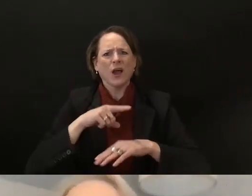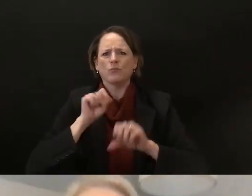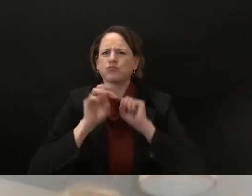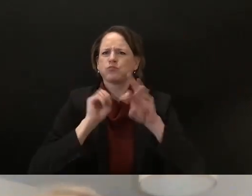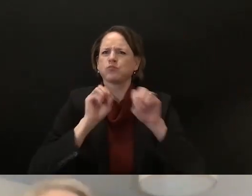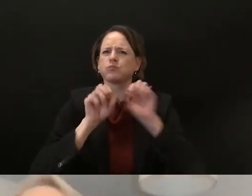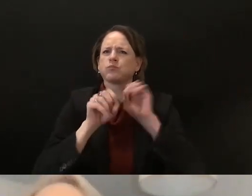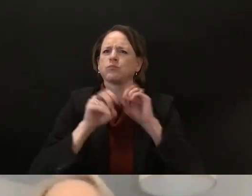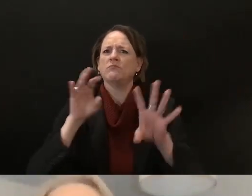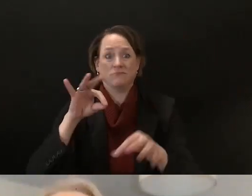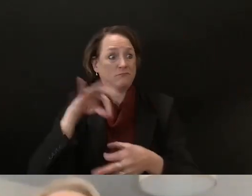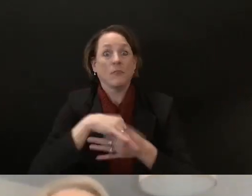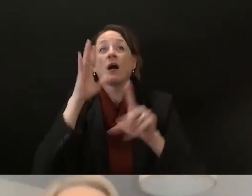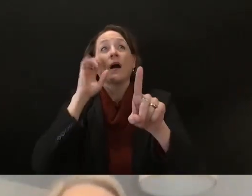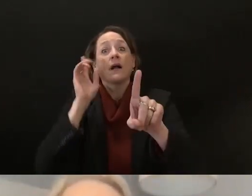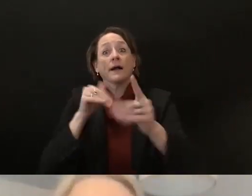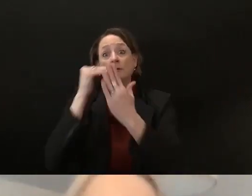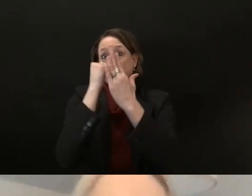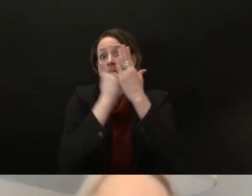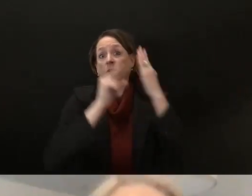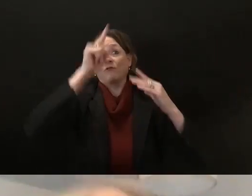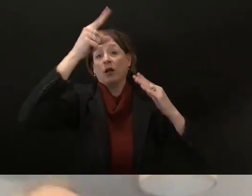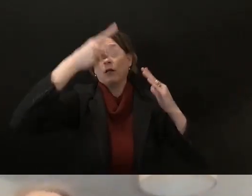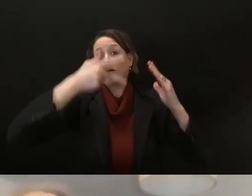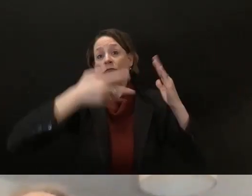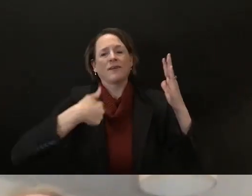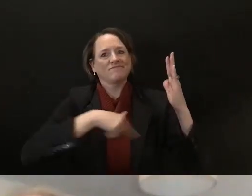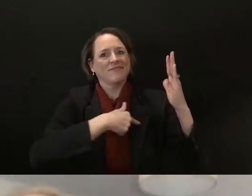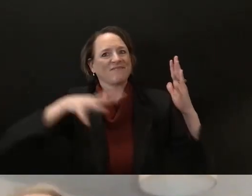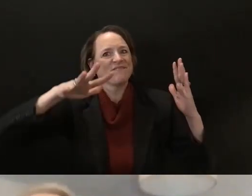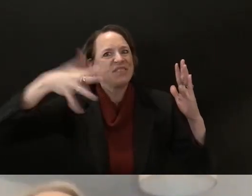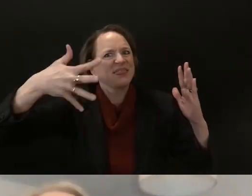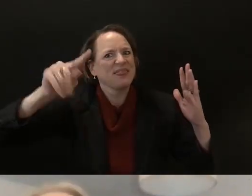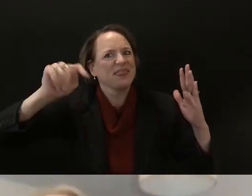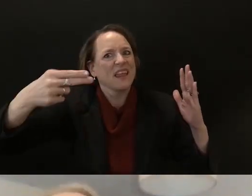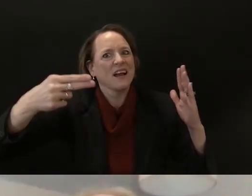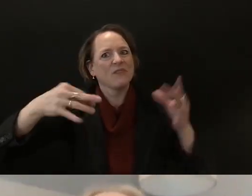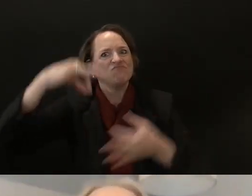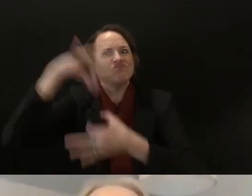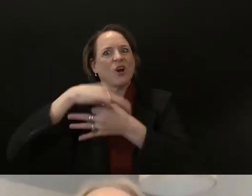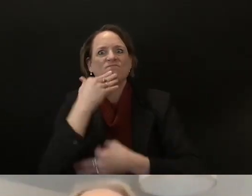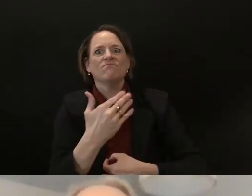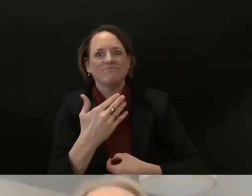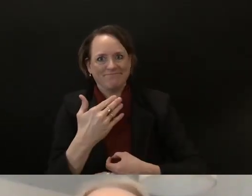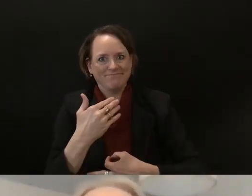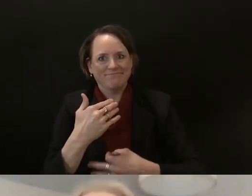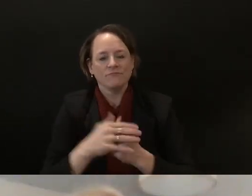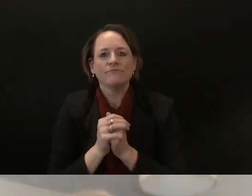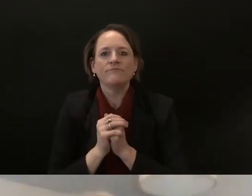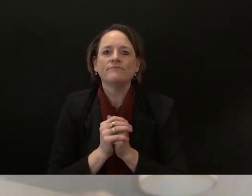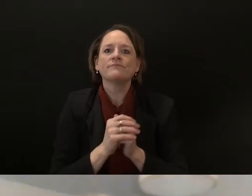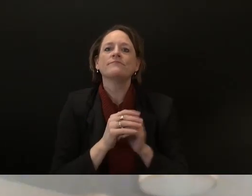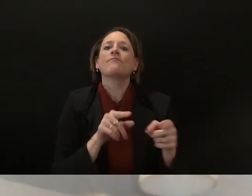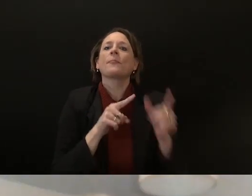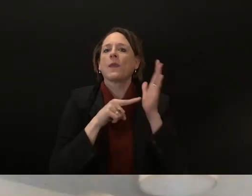quick chris if i could and it wasn't in wisconsin i think it was somewhere down south woman who was about 101 years old never voted